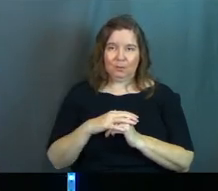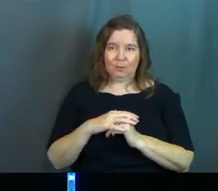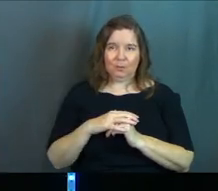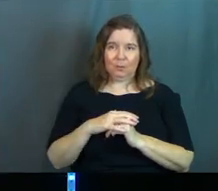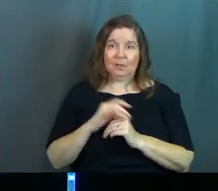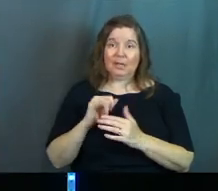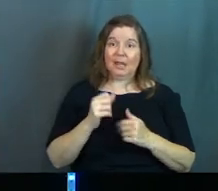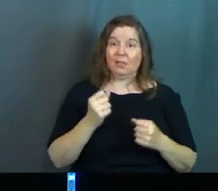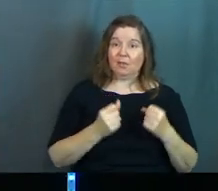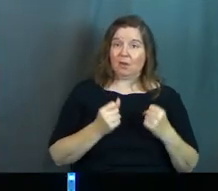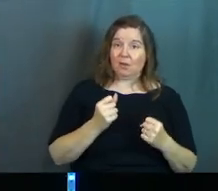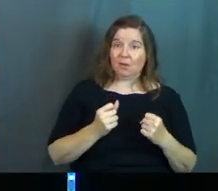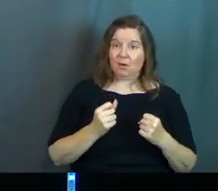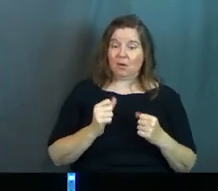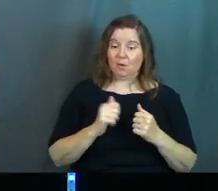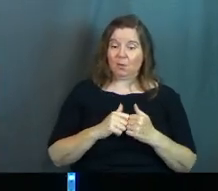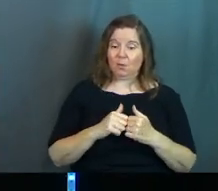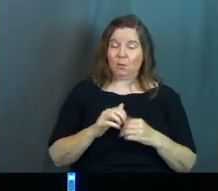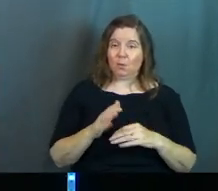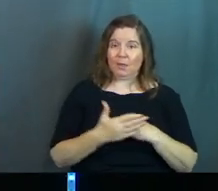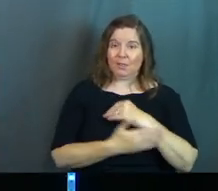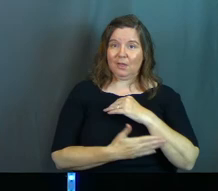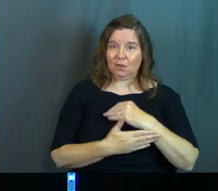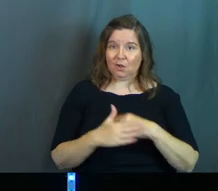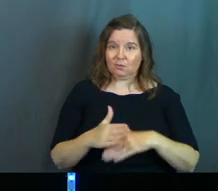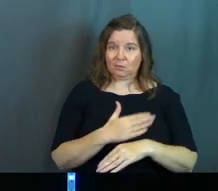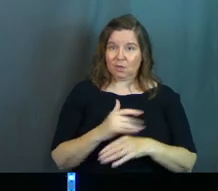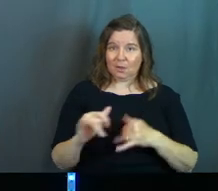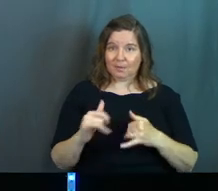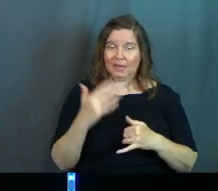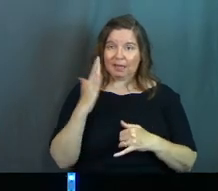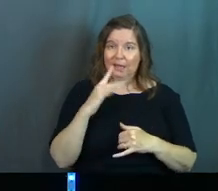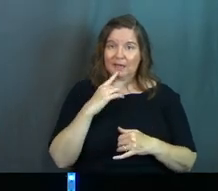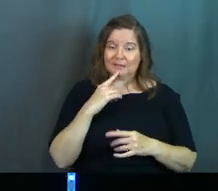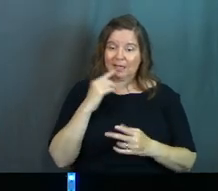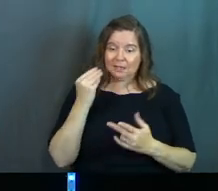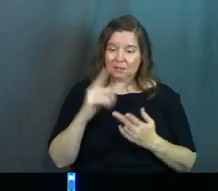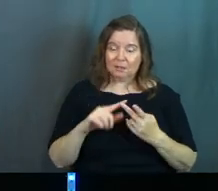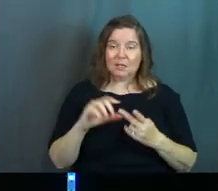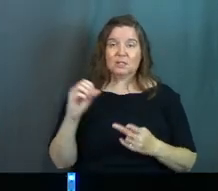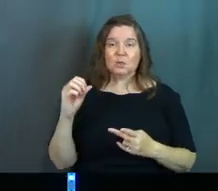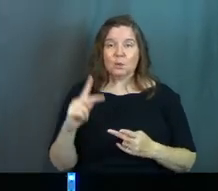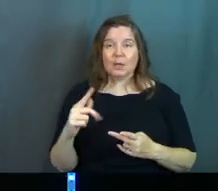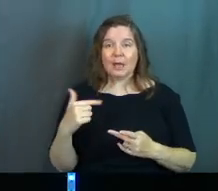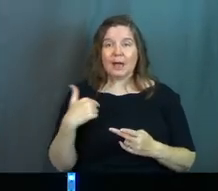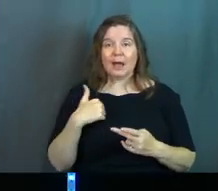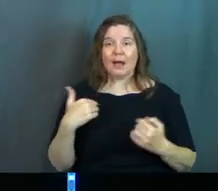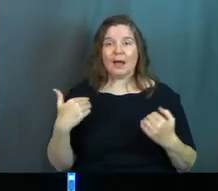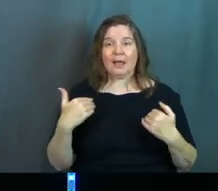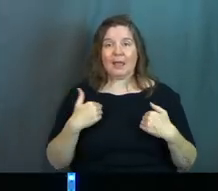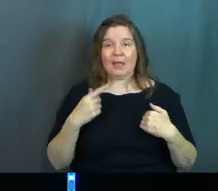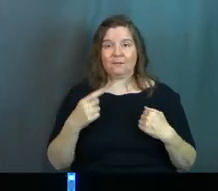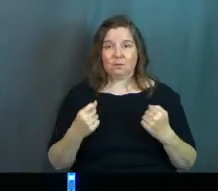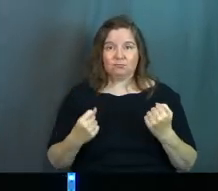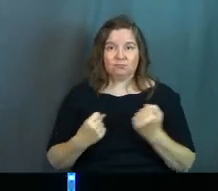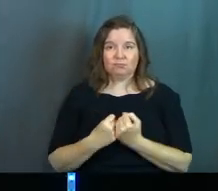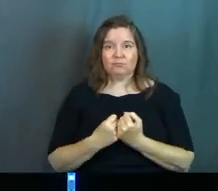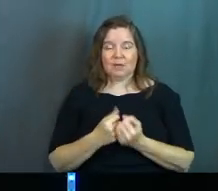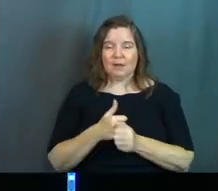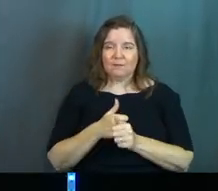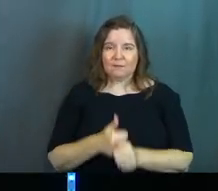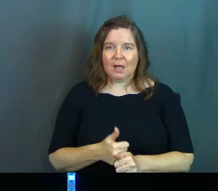In that car with that country song playing, God said to Will, it's okay. I have you. Follow me.